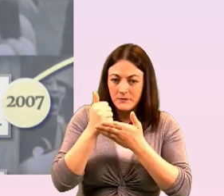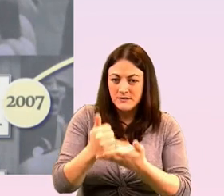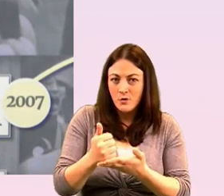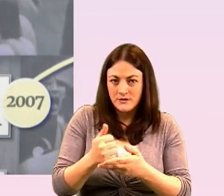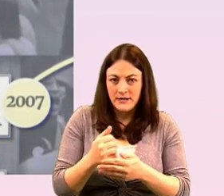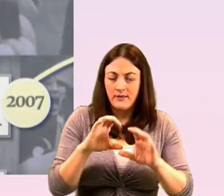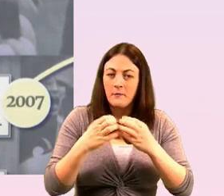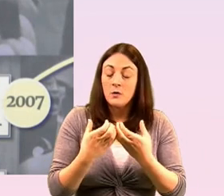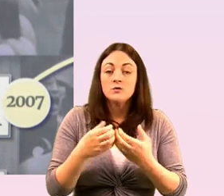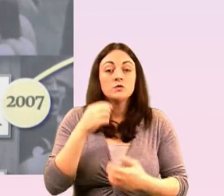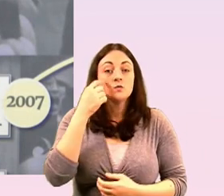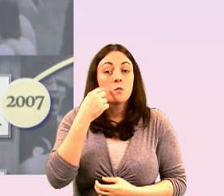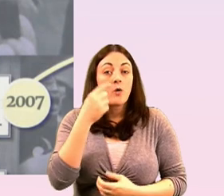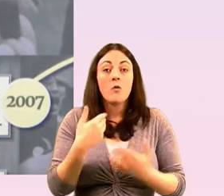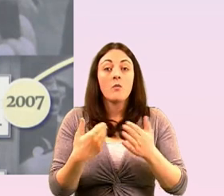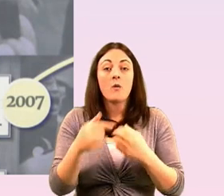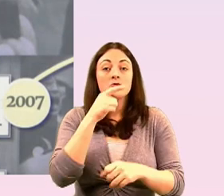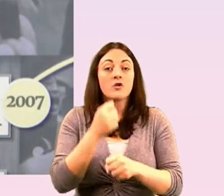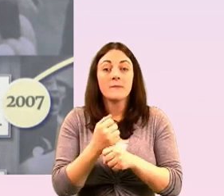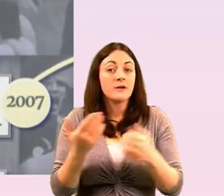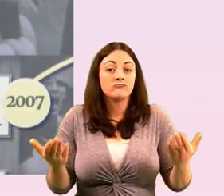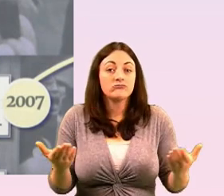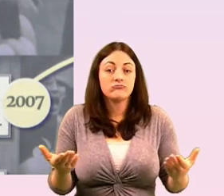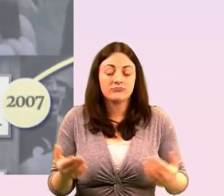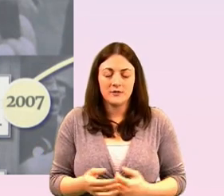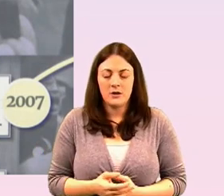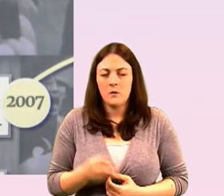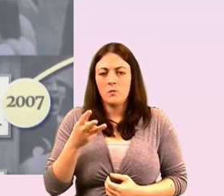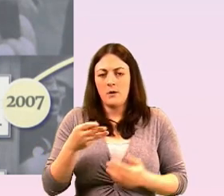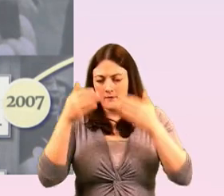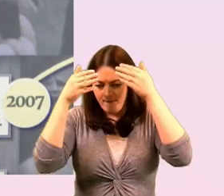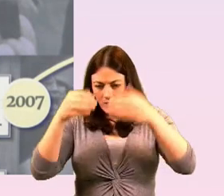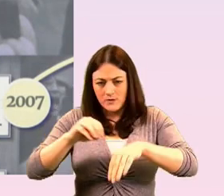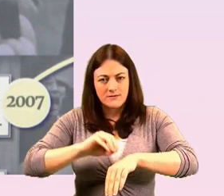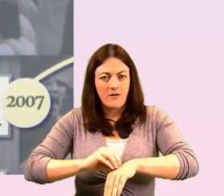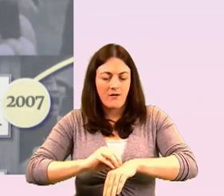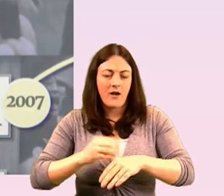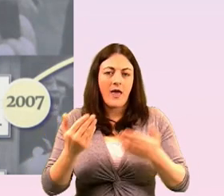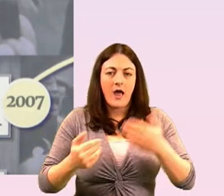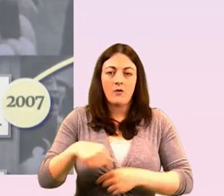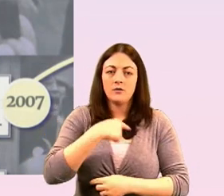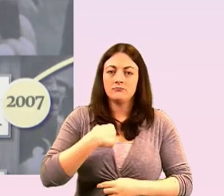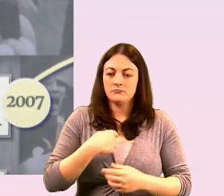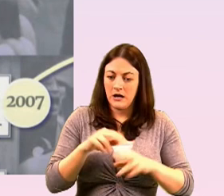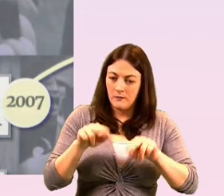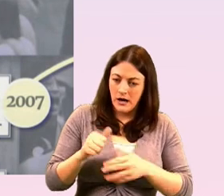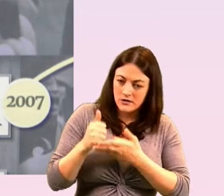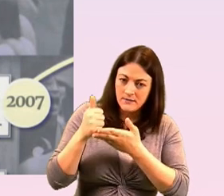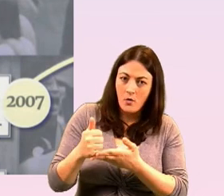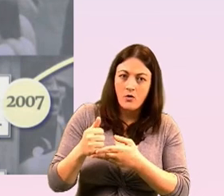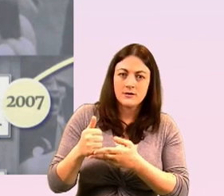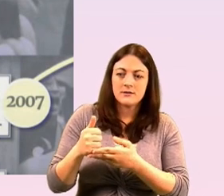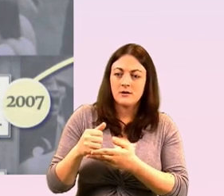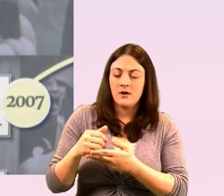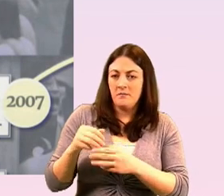our focus is going to shift and we're going to focus in on how we can support those who've lost jobs due